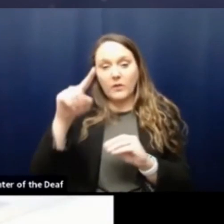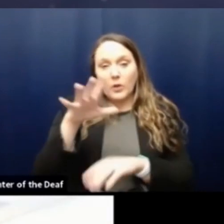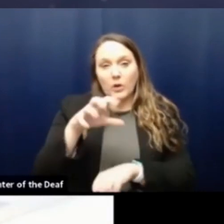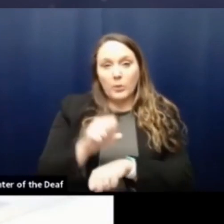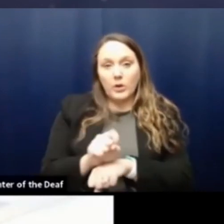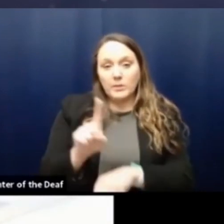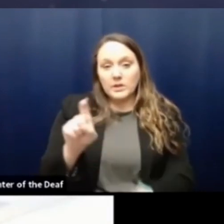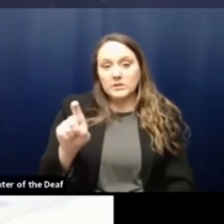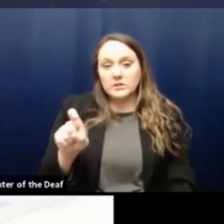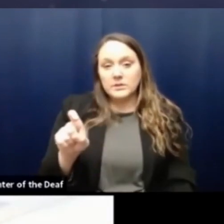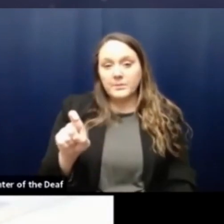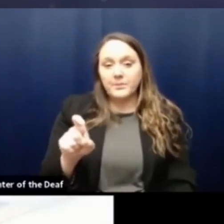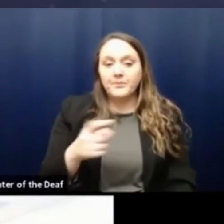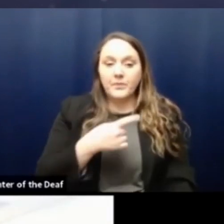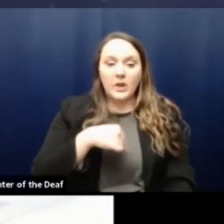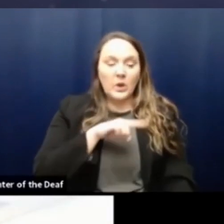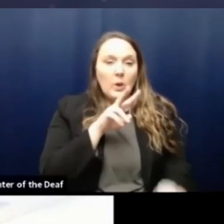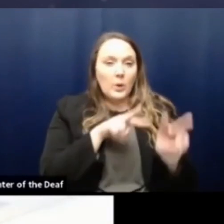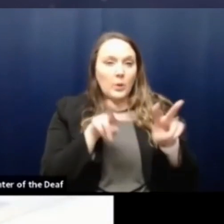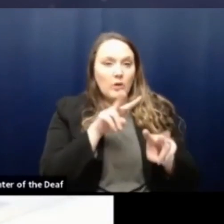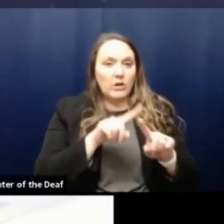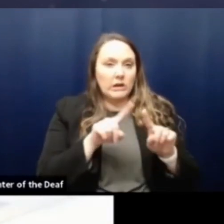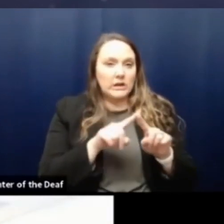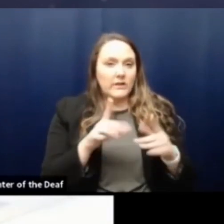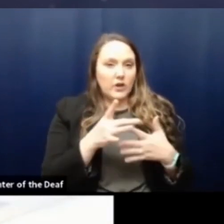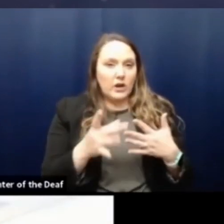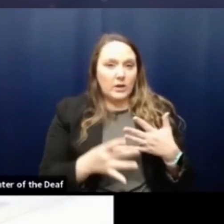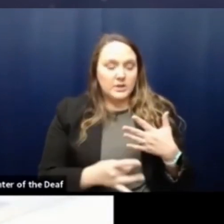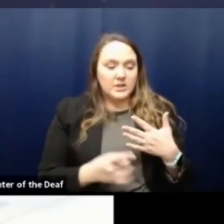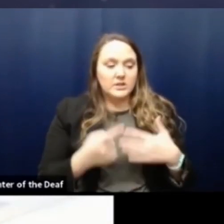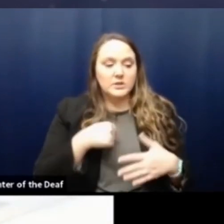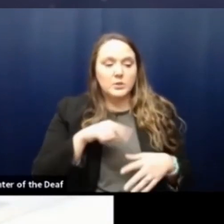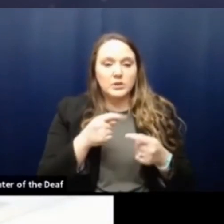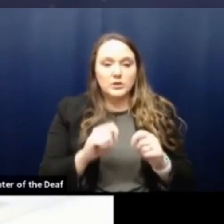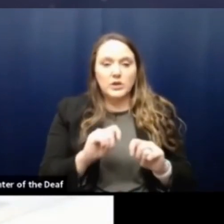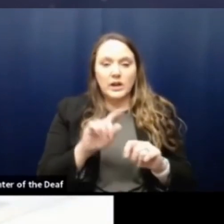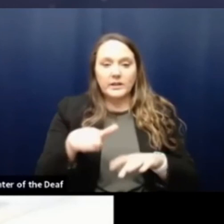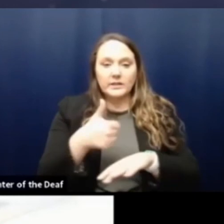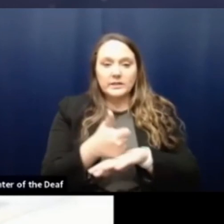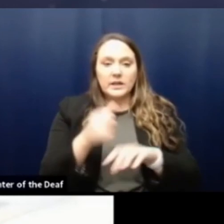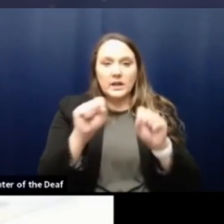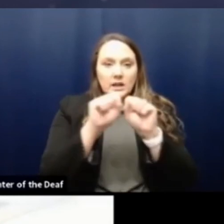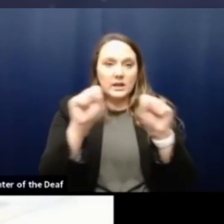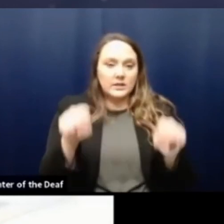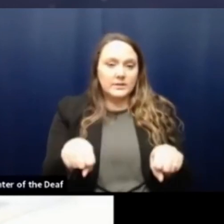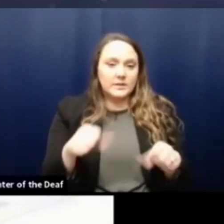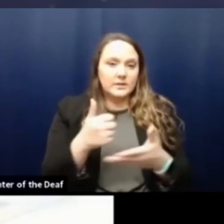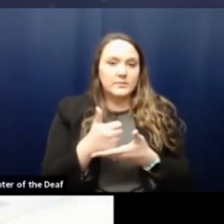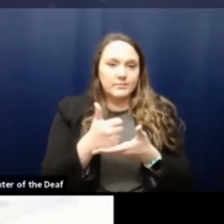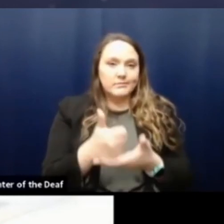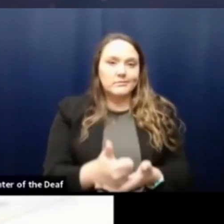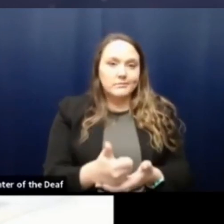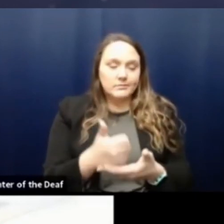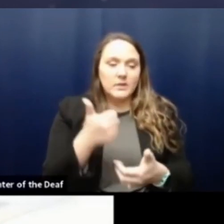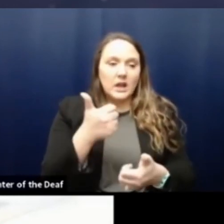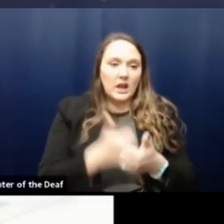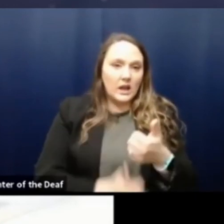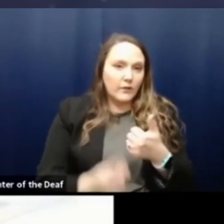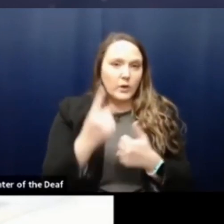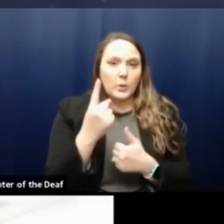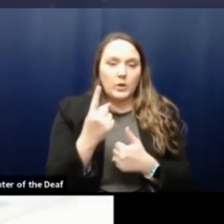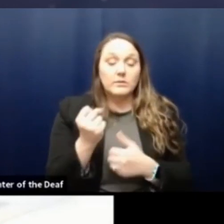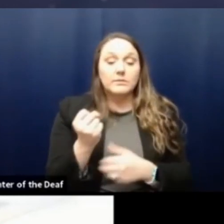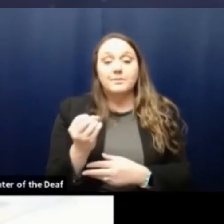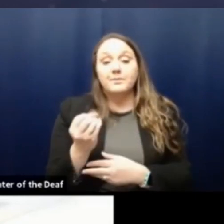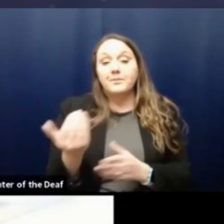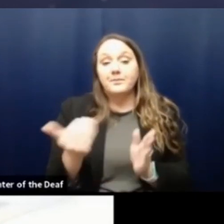Um, yeah, different options for that and trying to work out a system that is helpful to everyone. So again,